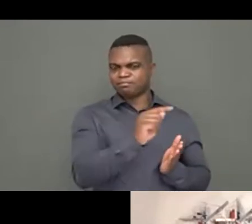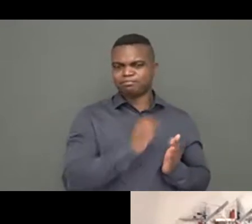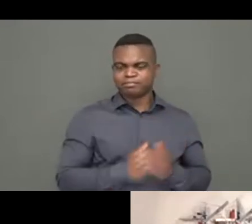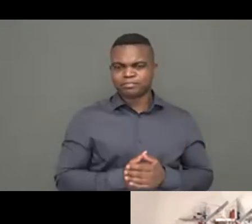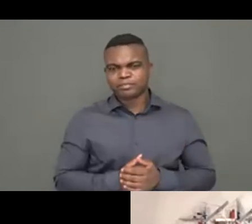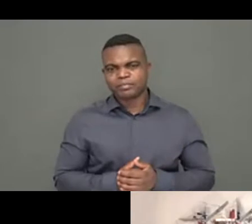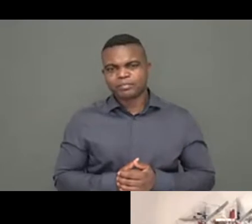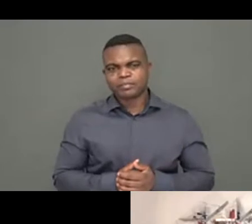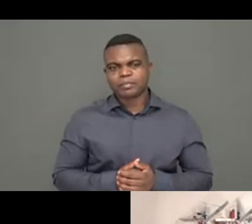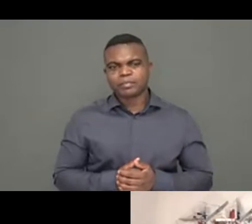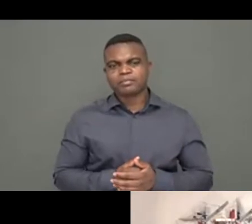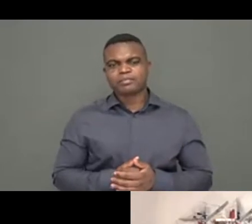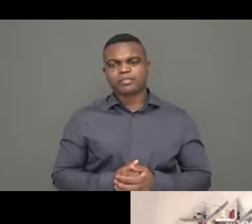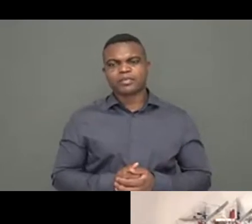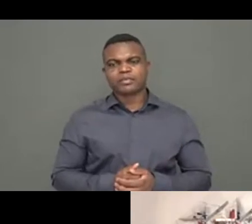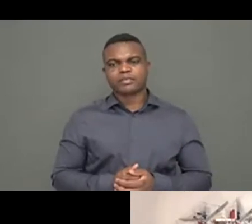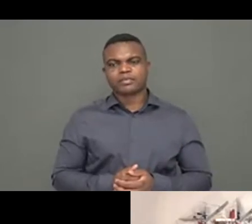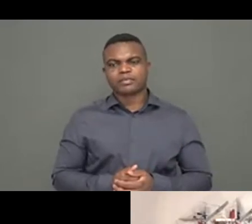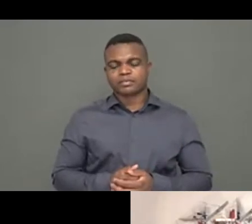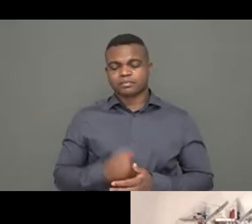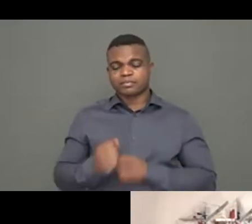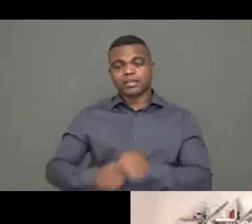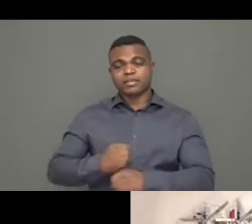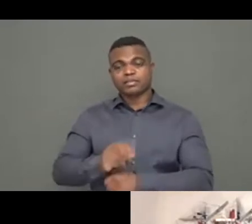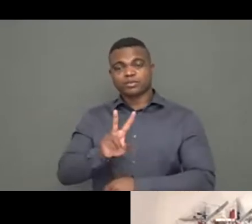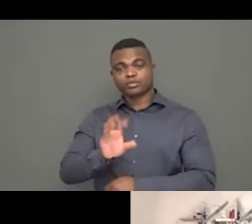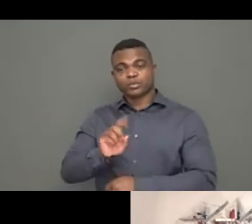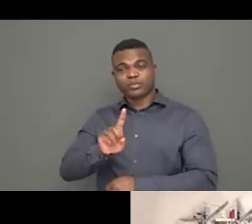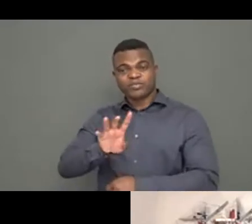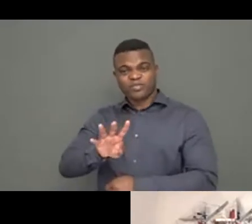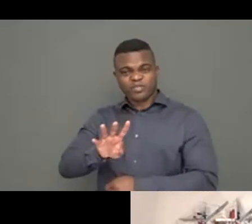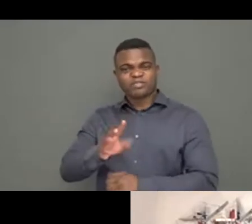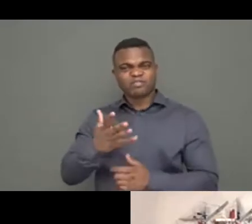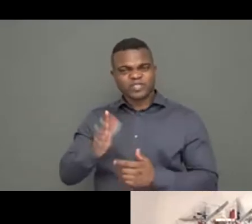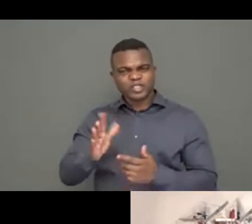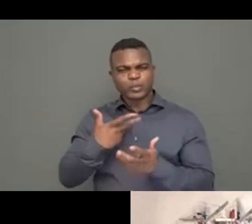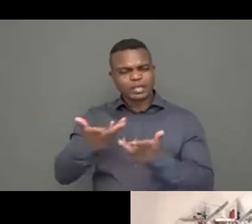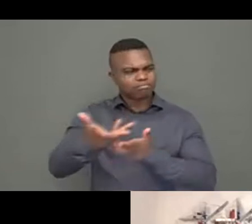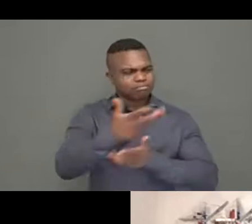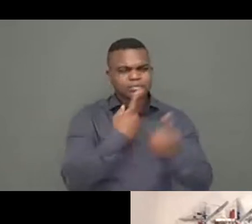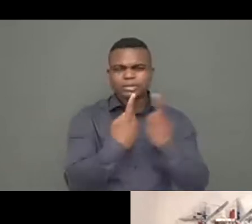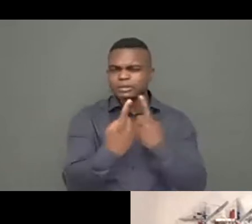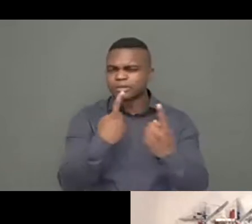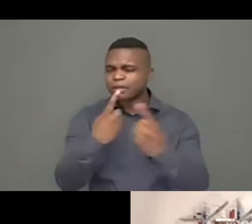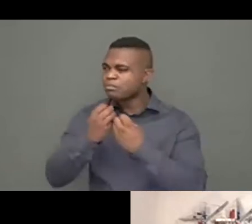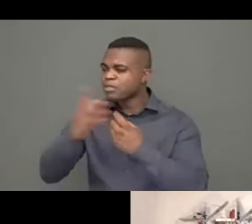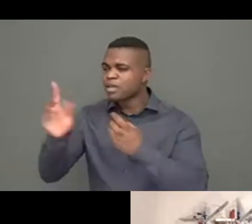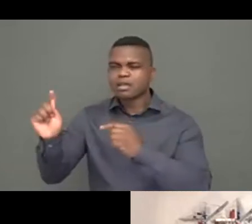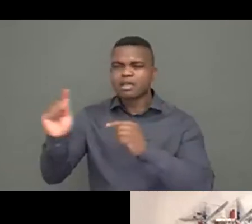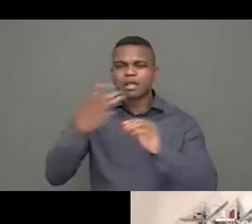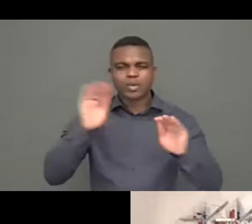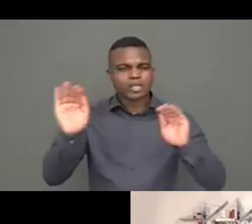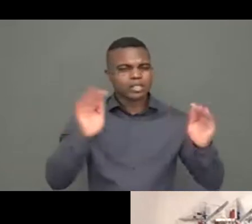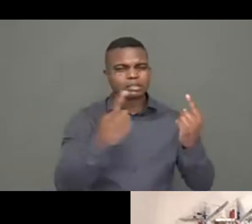it's a membership organization, as it has been already said, founded in 2015. All our